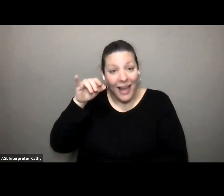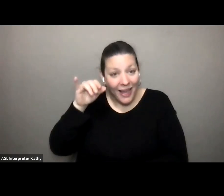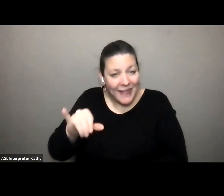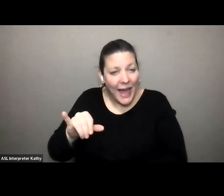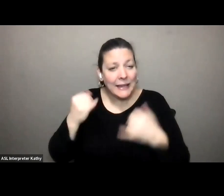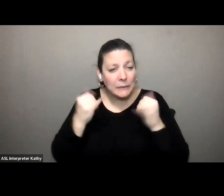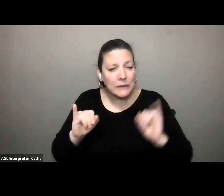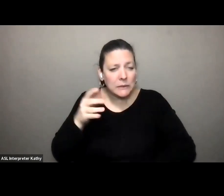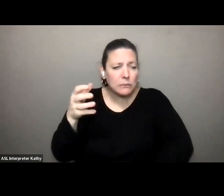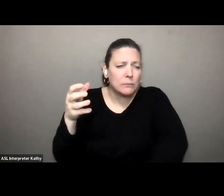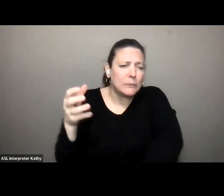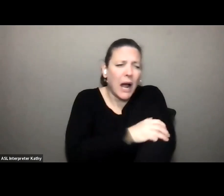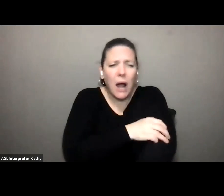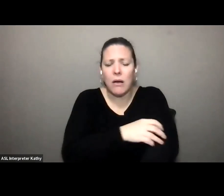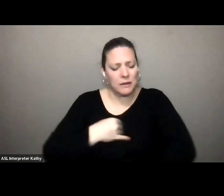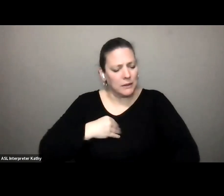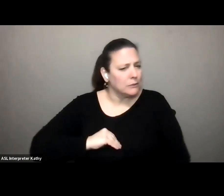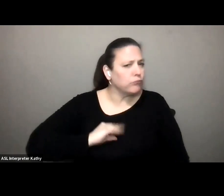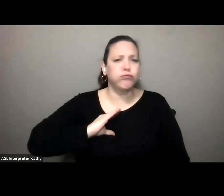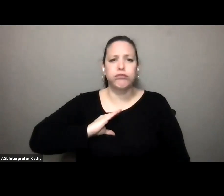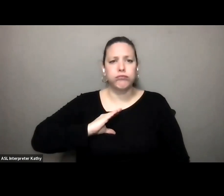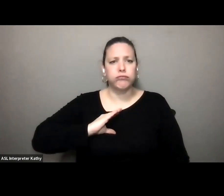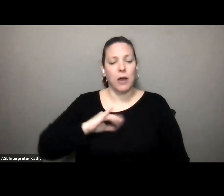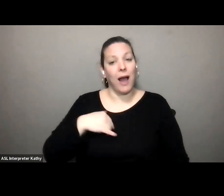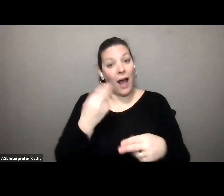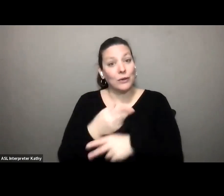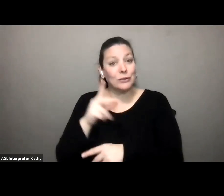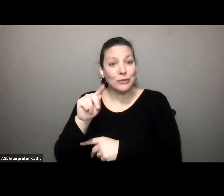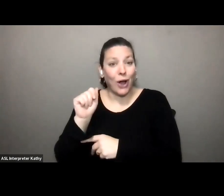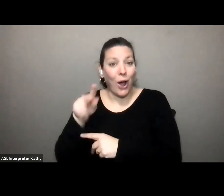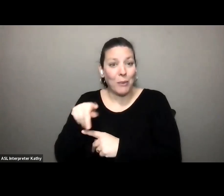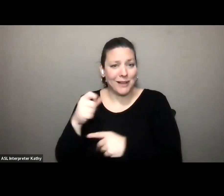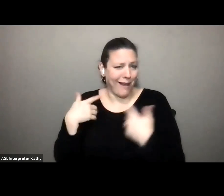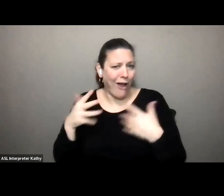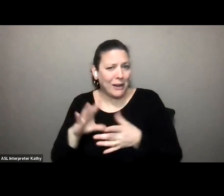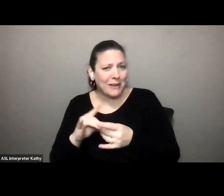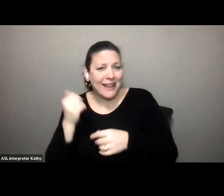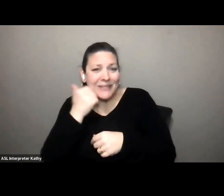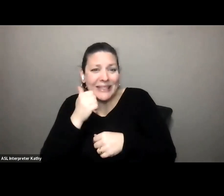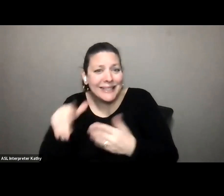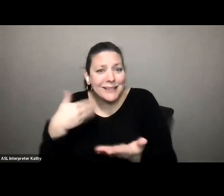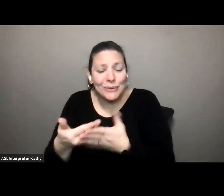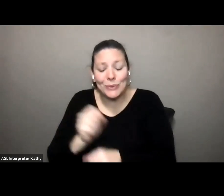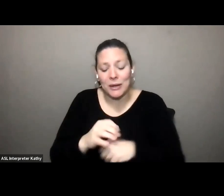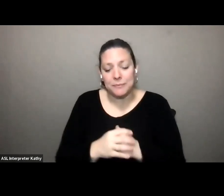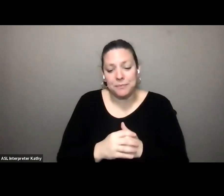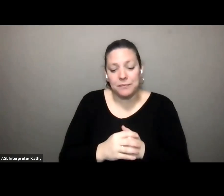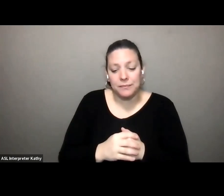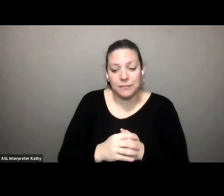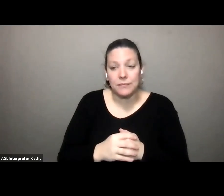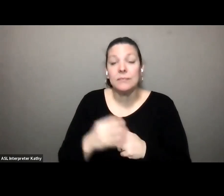empowering feeling so like i said i use tarps to get to work every day i also use tarps if i'm going